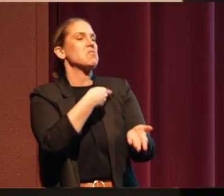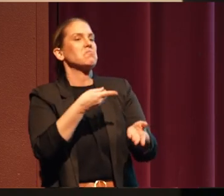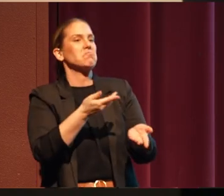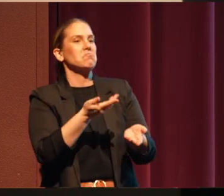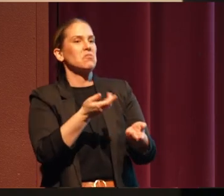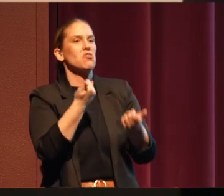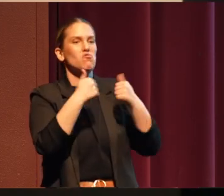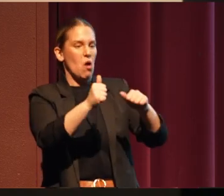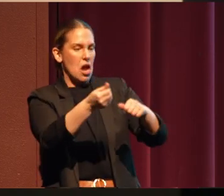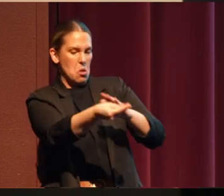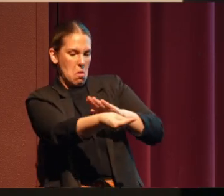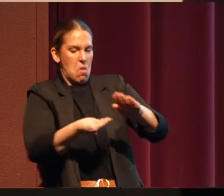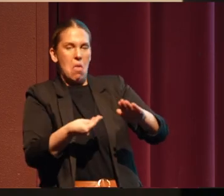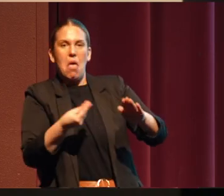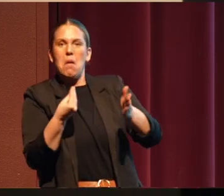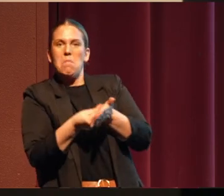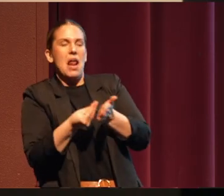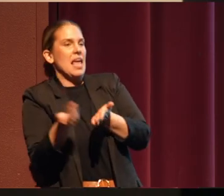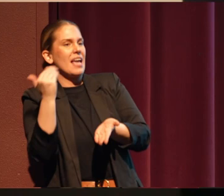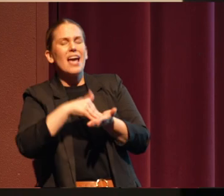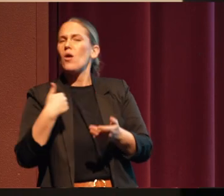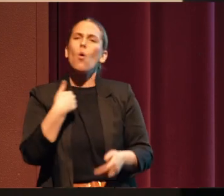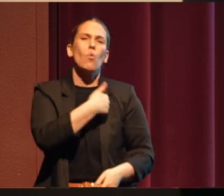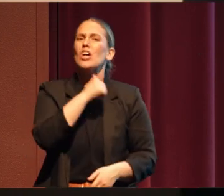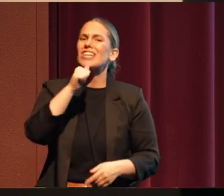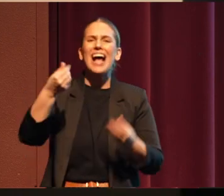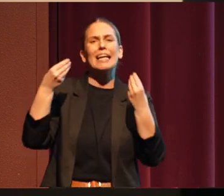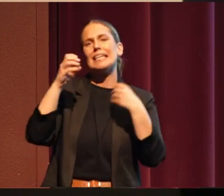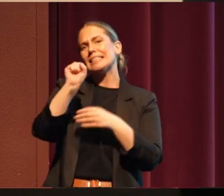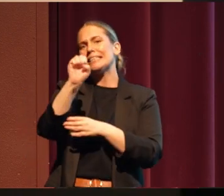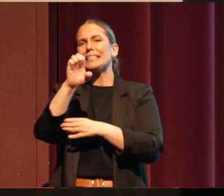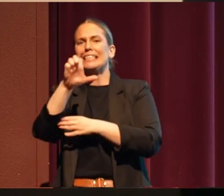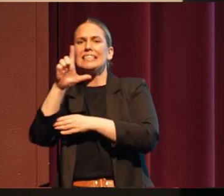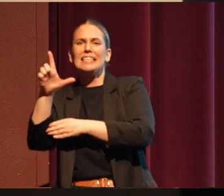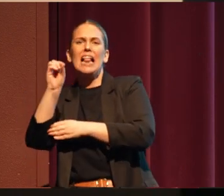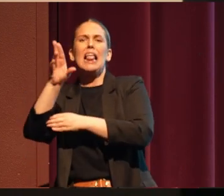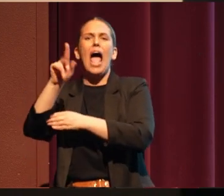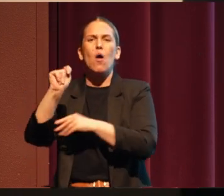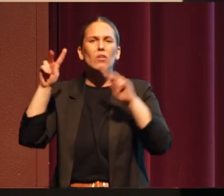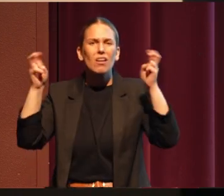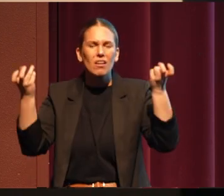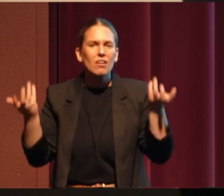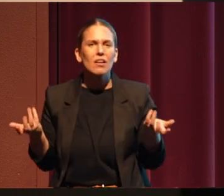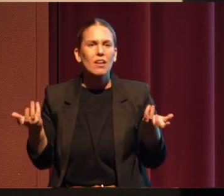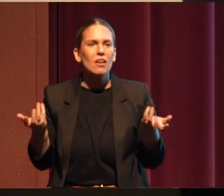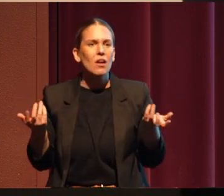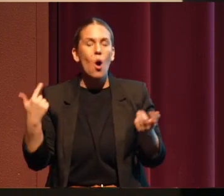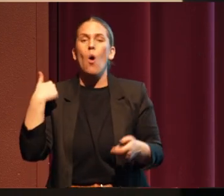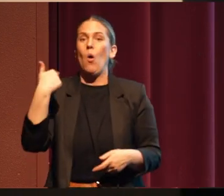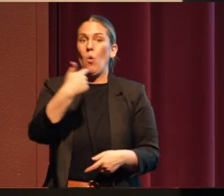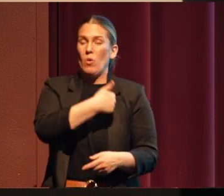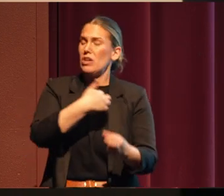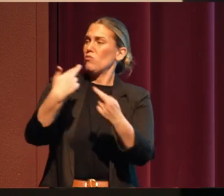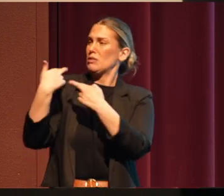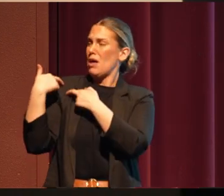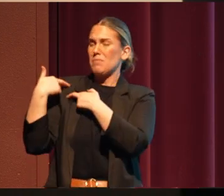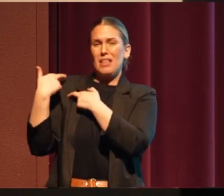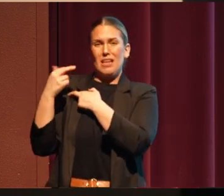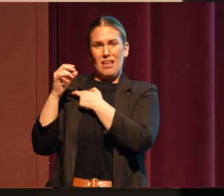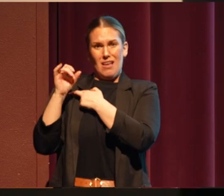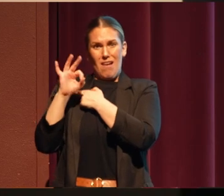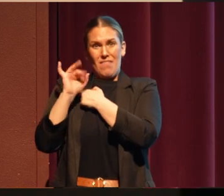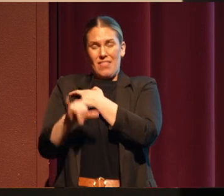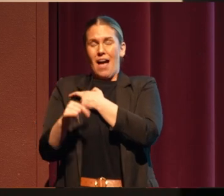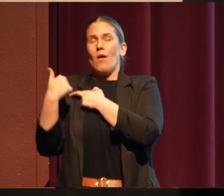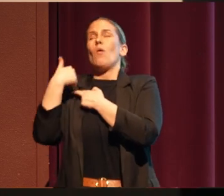from our past. We are not sellouts. And our stewardship and that responsibility, we hold it dear. And